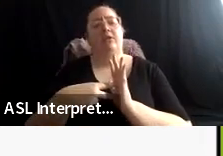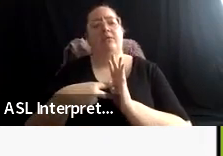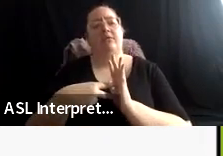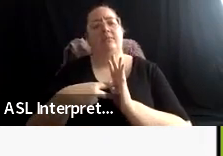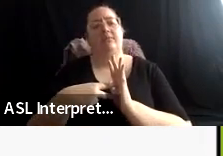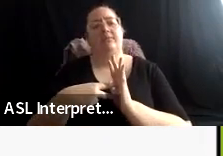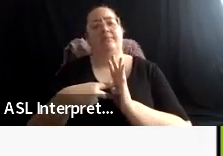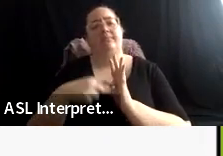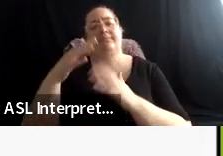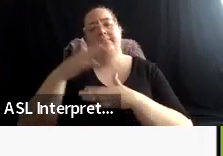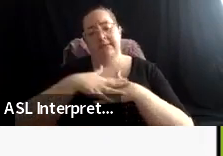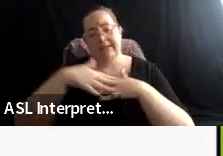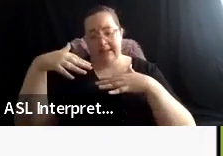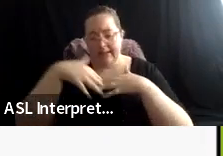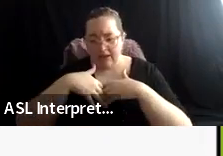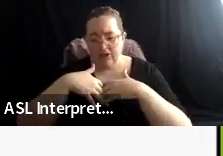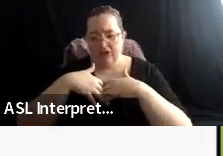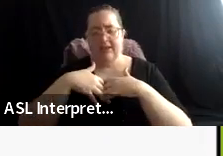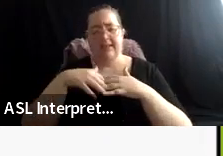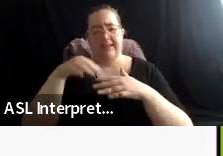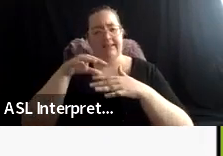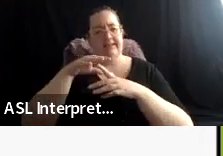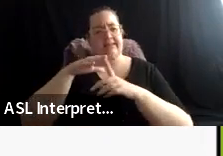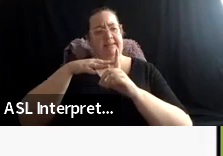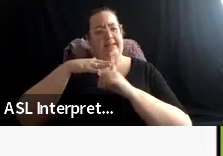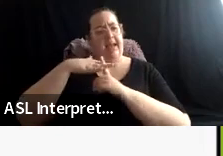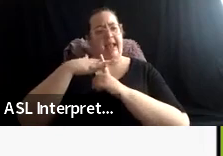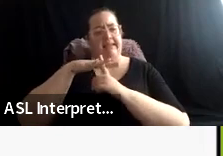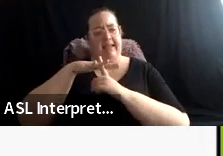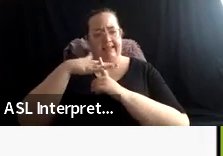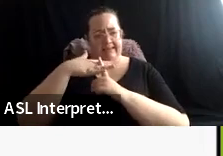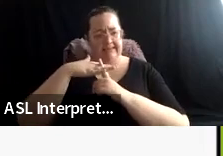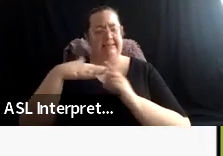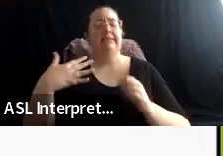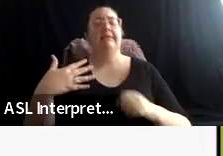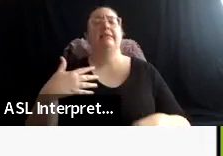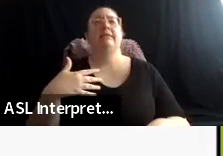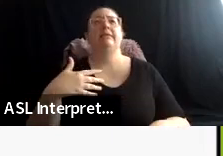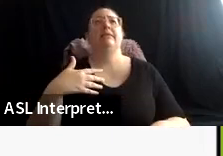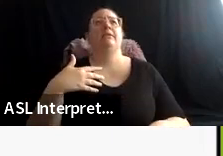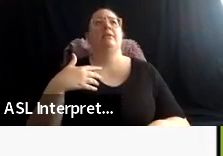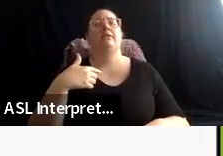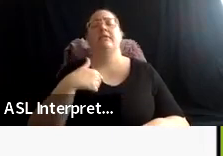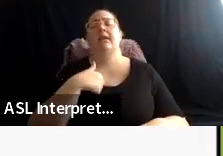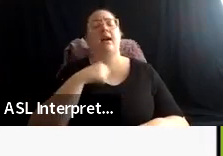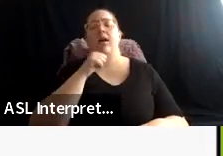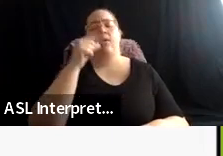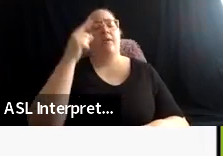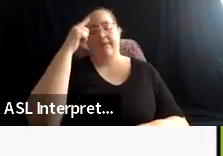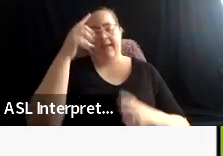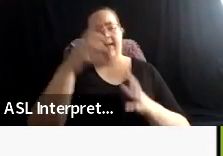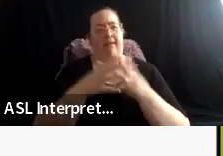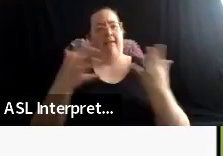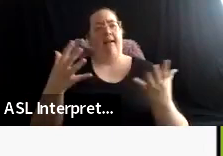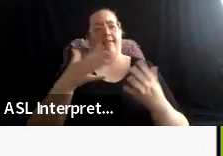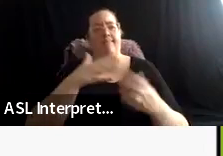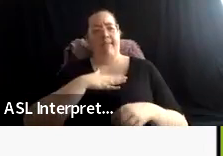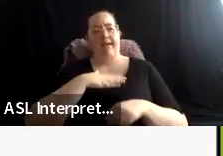indigenous context. Um, that I don't think the, that I don't think a lot of my work actually,